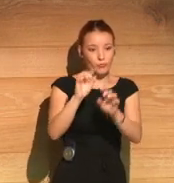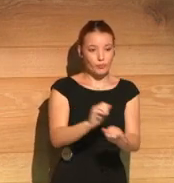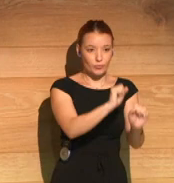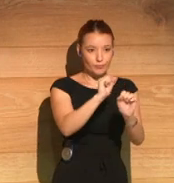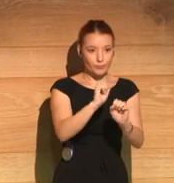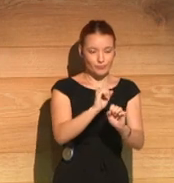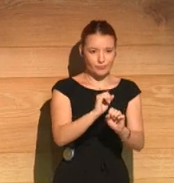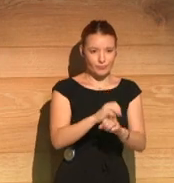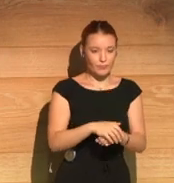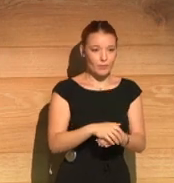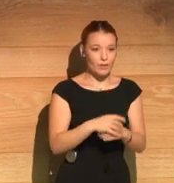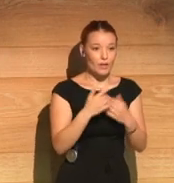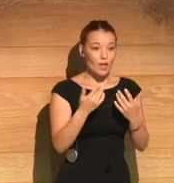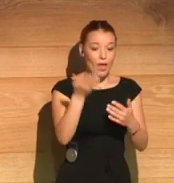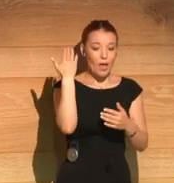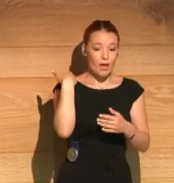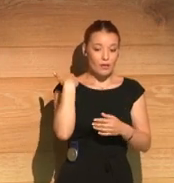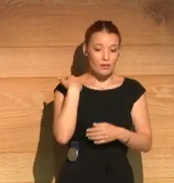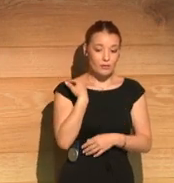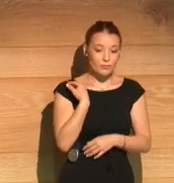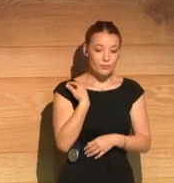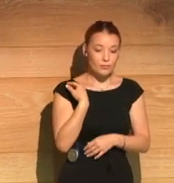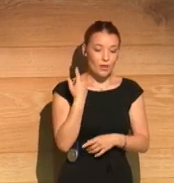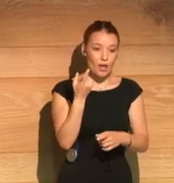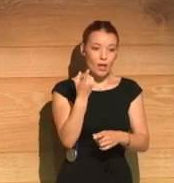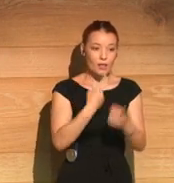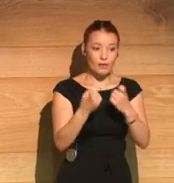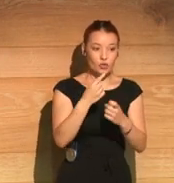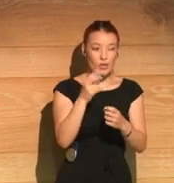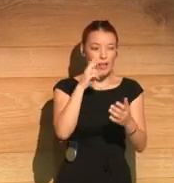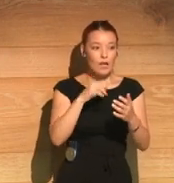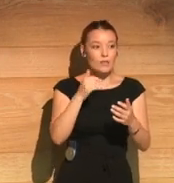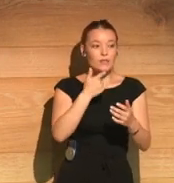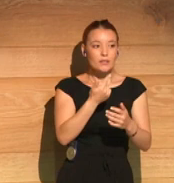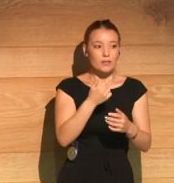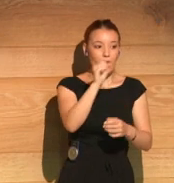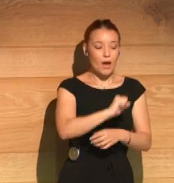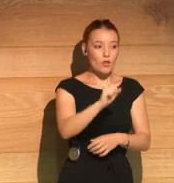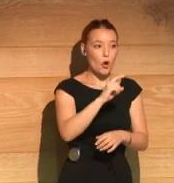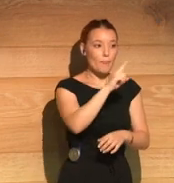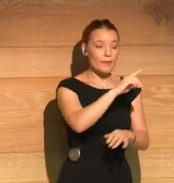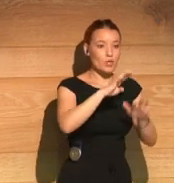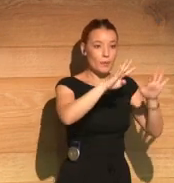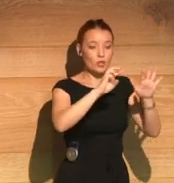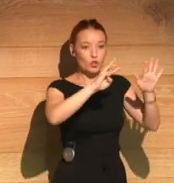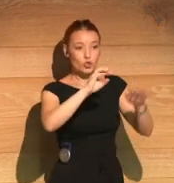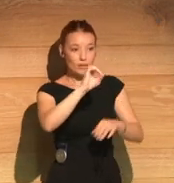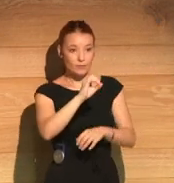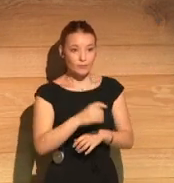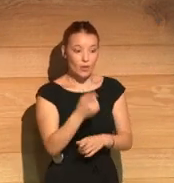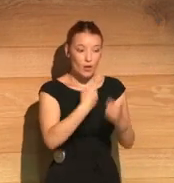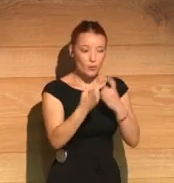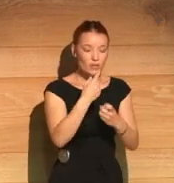social morality. And I read the other day that in 1980, they did a